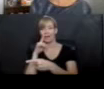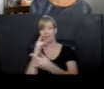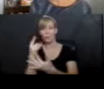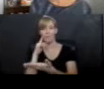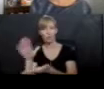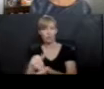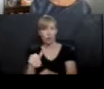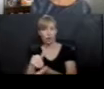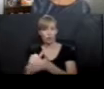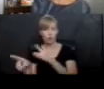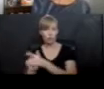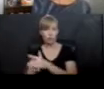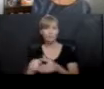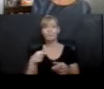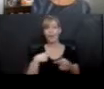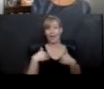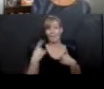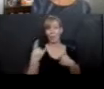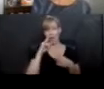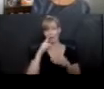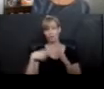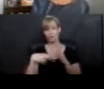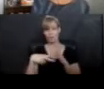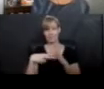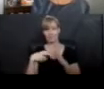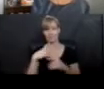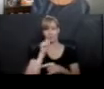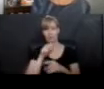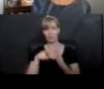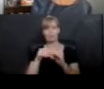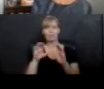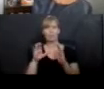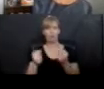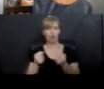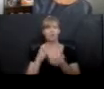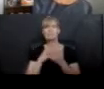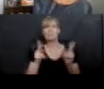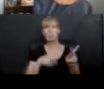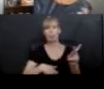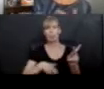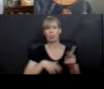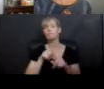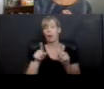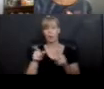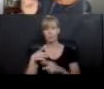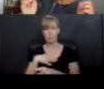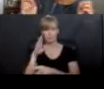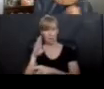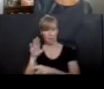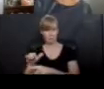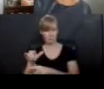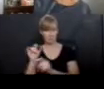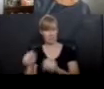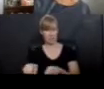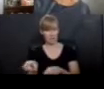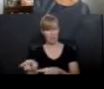I have a kiddo who reads in the car. A lot of people can't read in the car, but he does it all the time. So that can be good ways to sneak